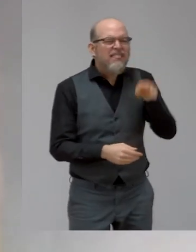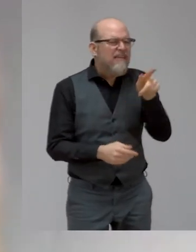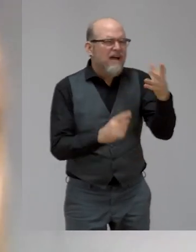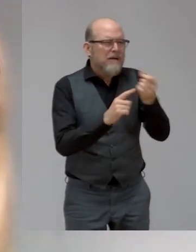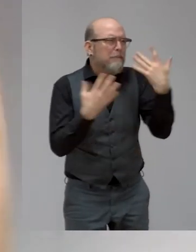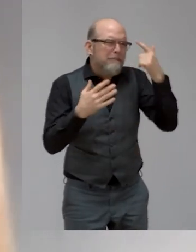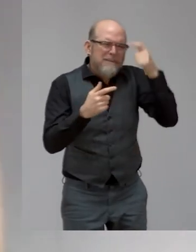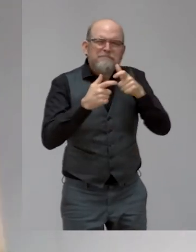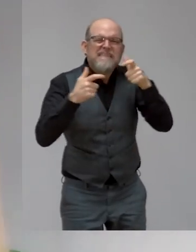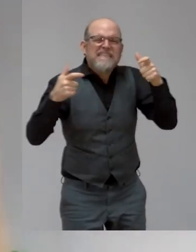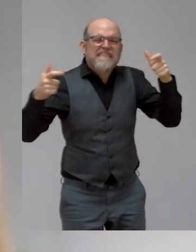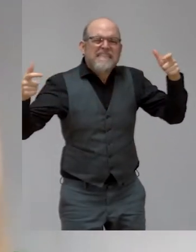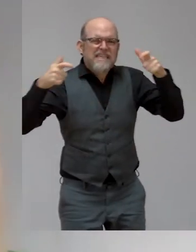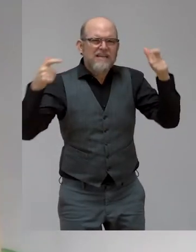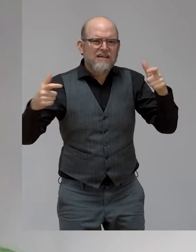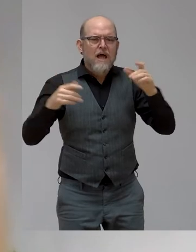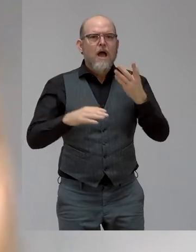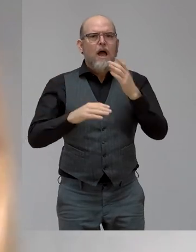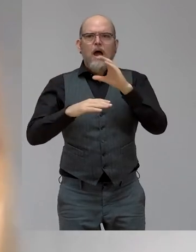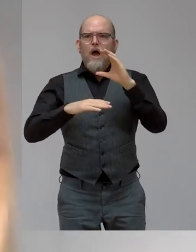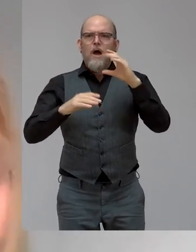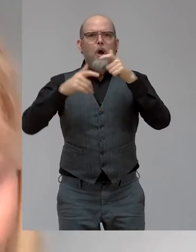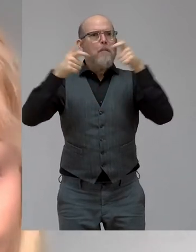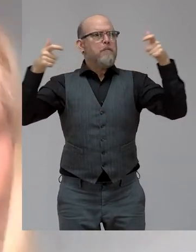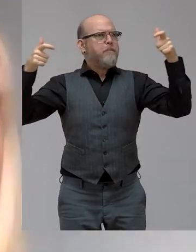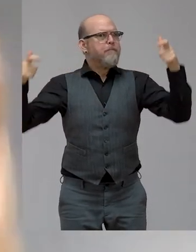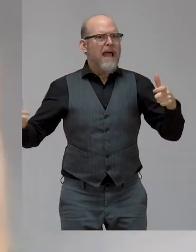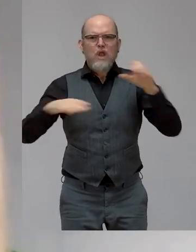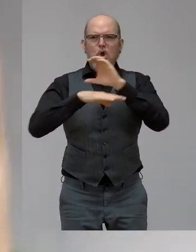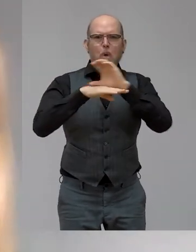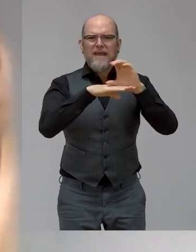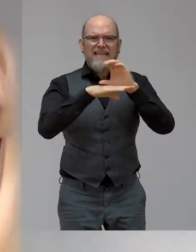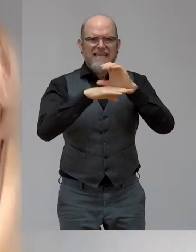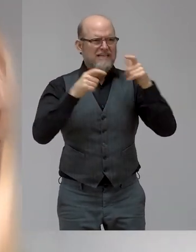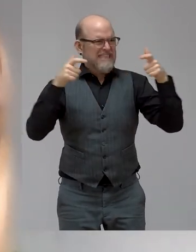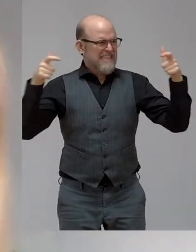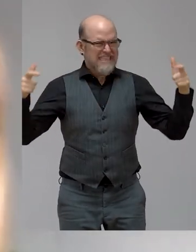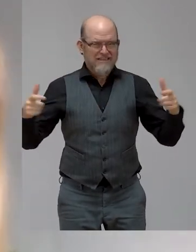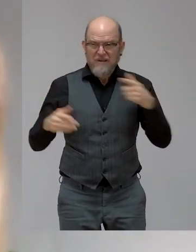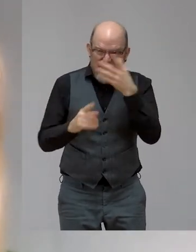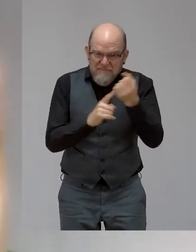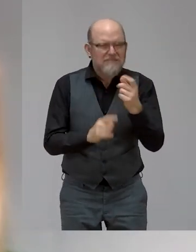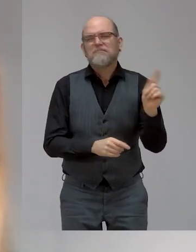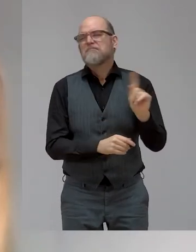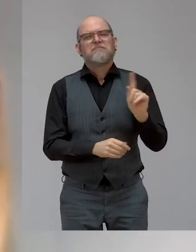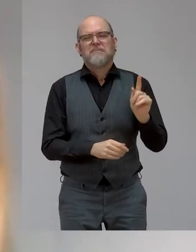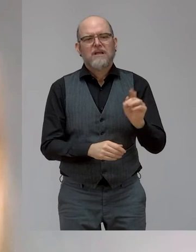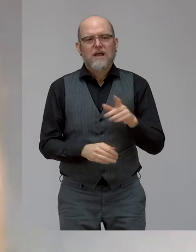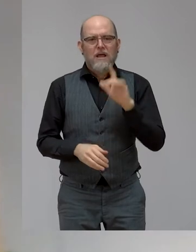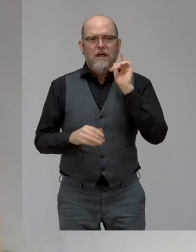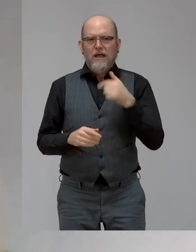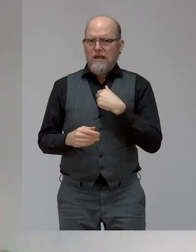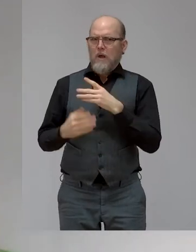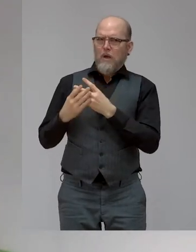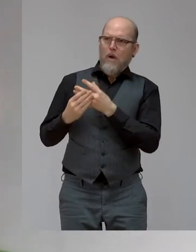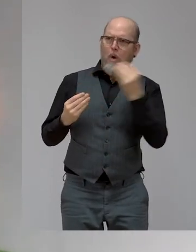CEOs and their brands? You are mad, you have to remortgage a home and a house. And there's a secret, two secret ingredients, but the one